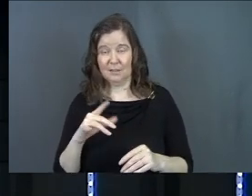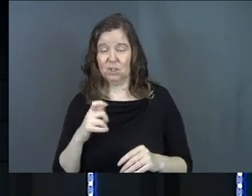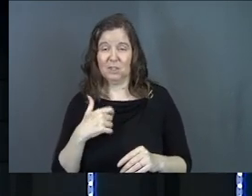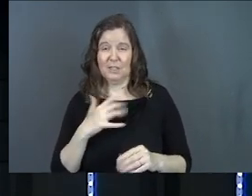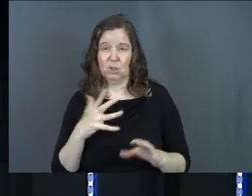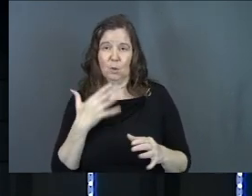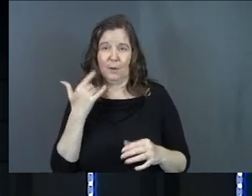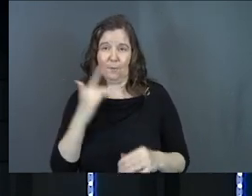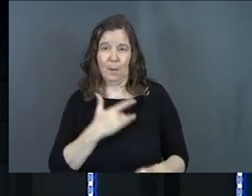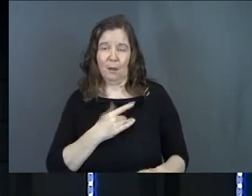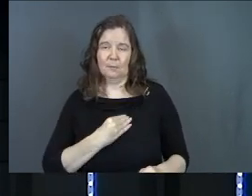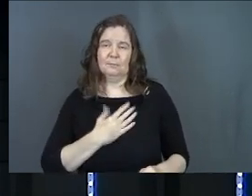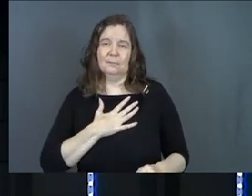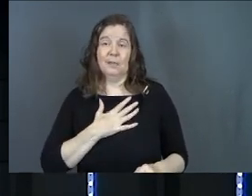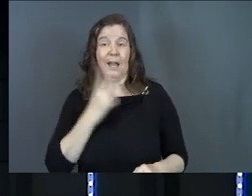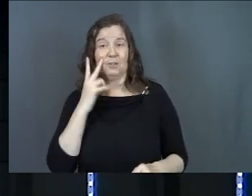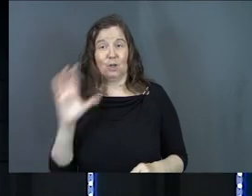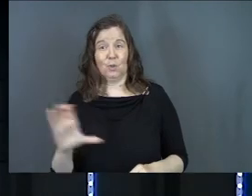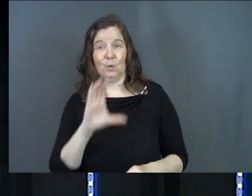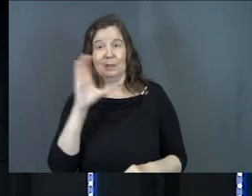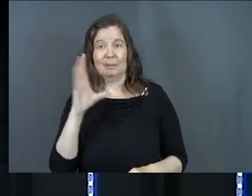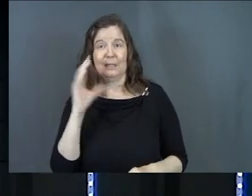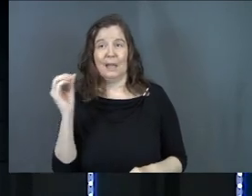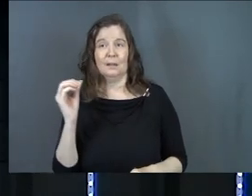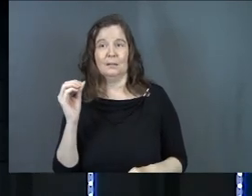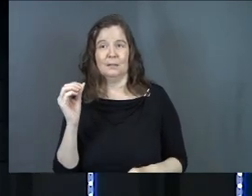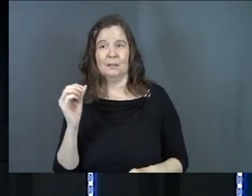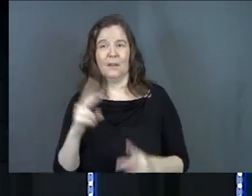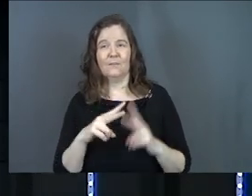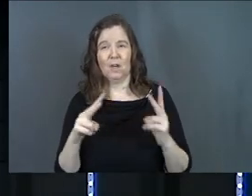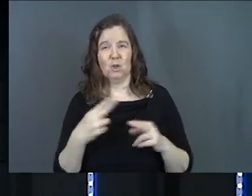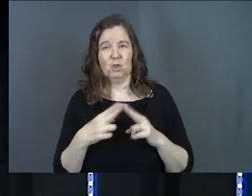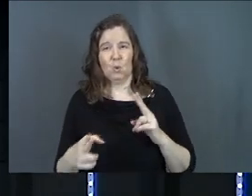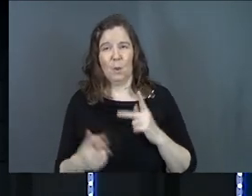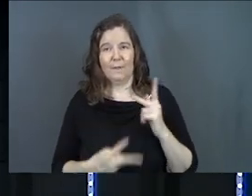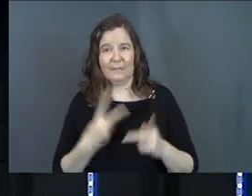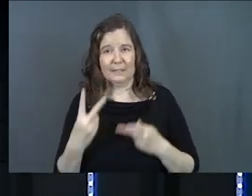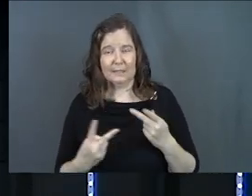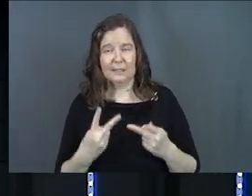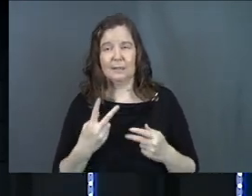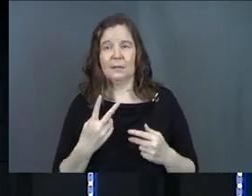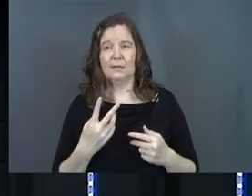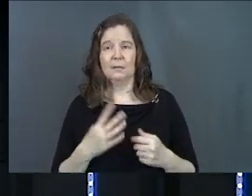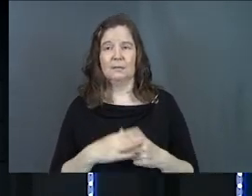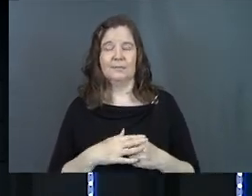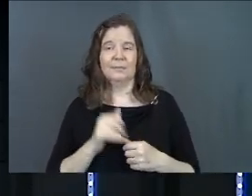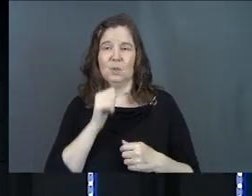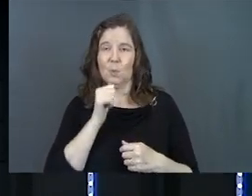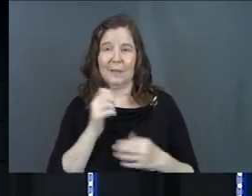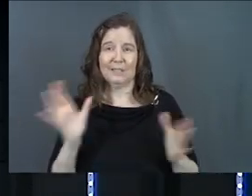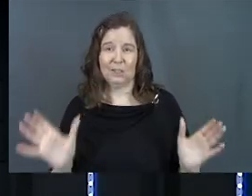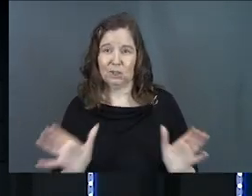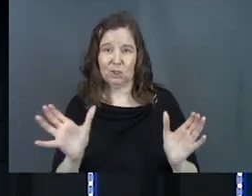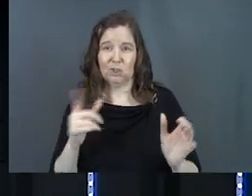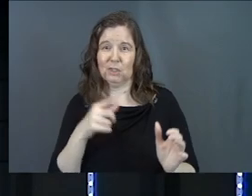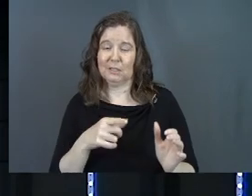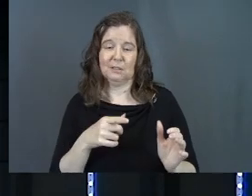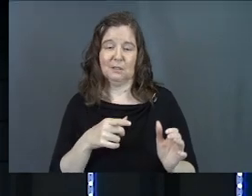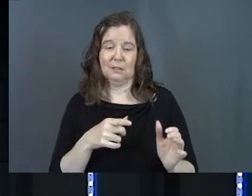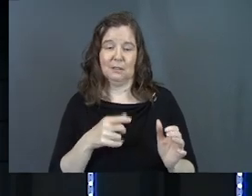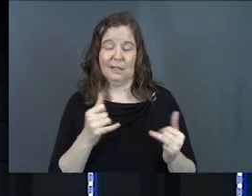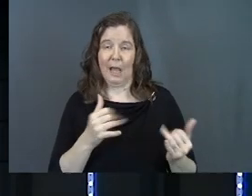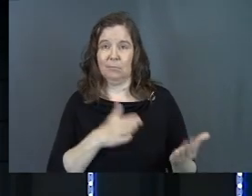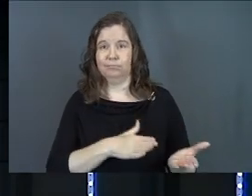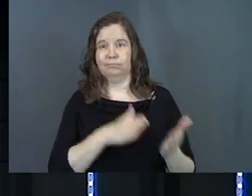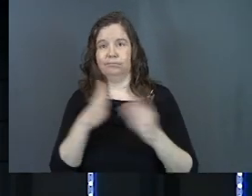just did so much for my heart. I saw her at Christmas and it was a very short visit and wasn't as encouraging. She's just